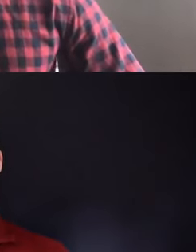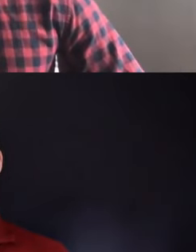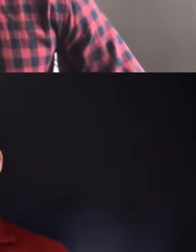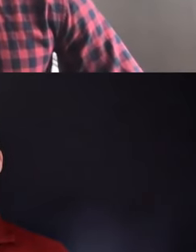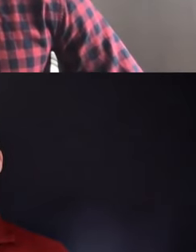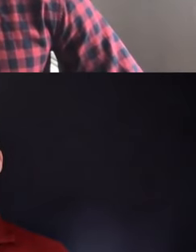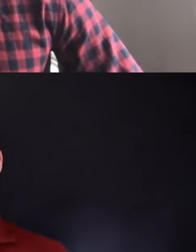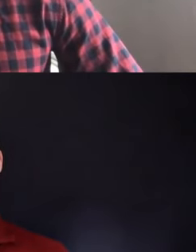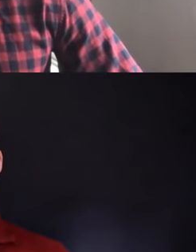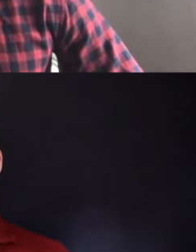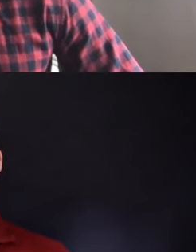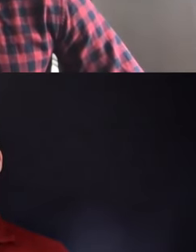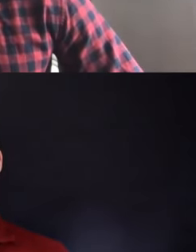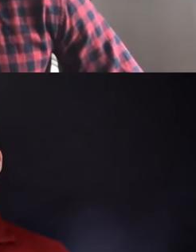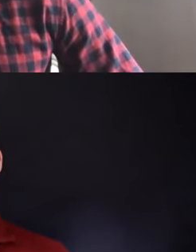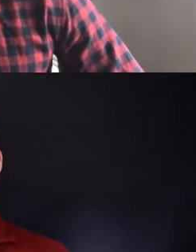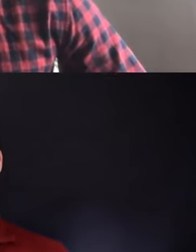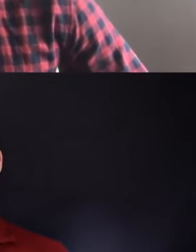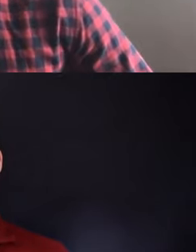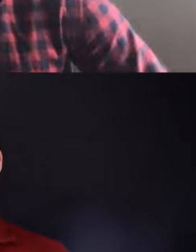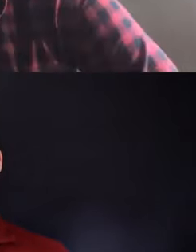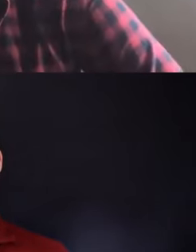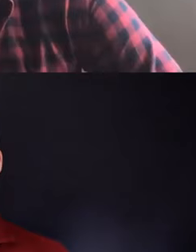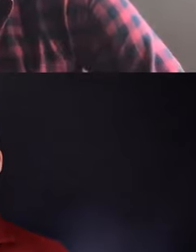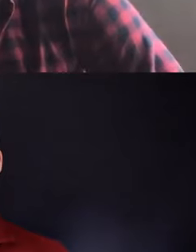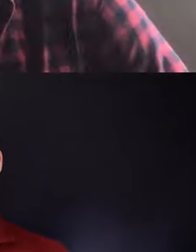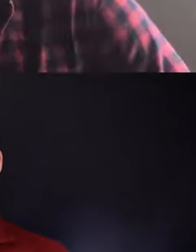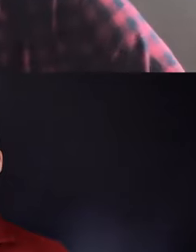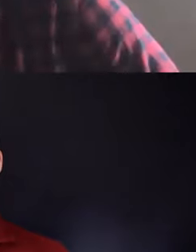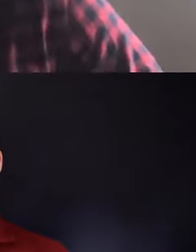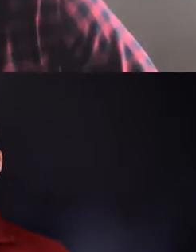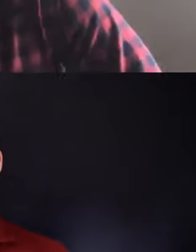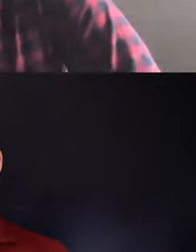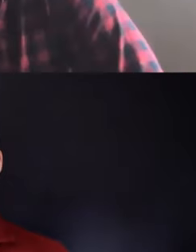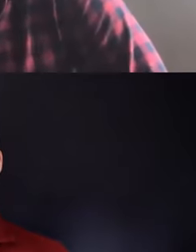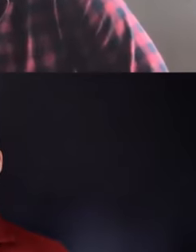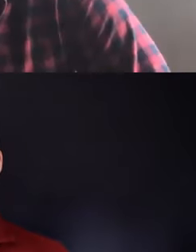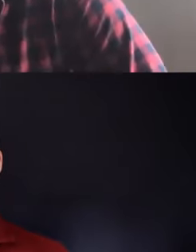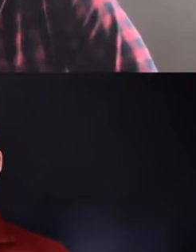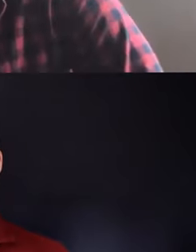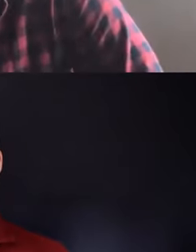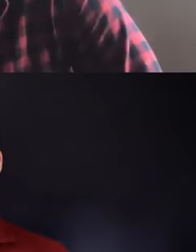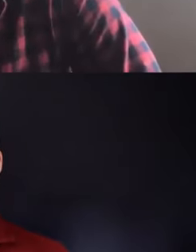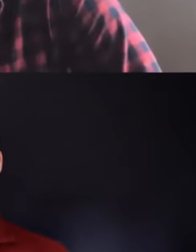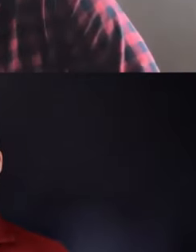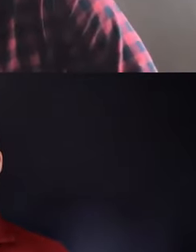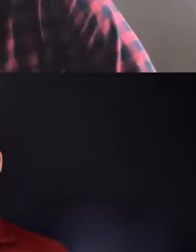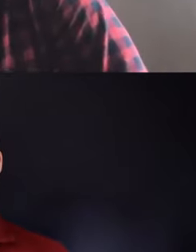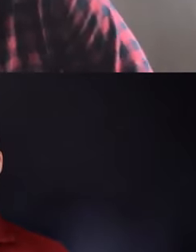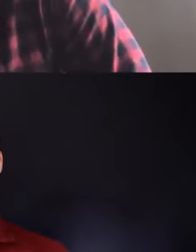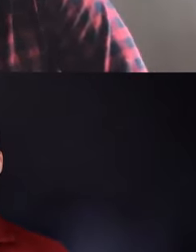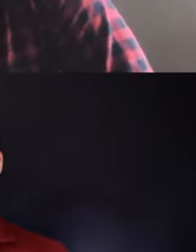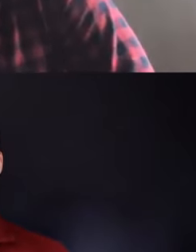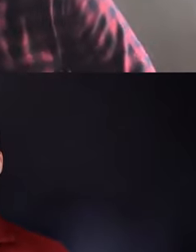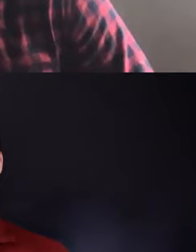and Professor Urker will be introducing her. Perfect, so I am delighted to welcome